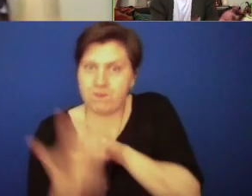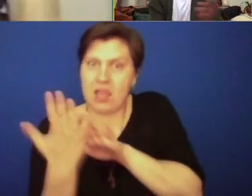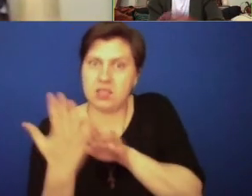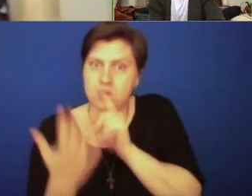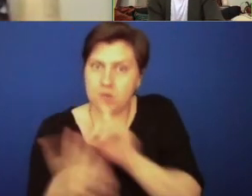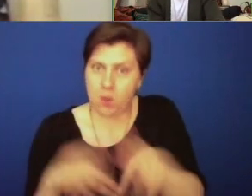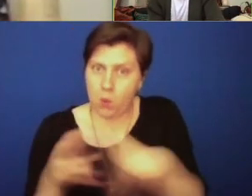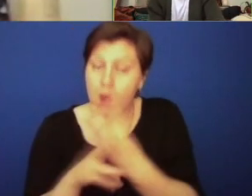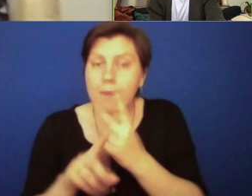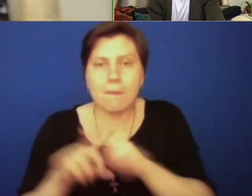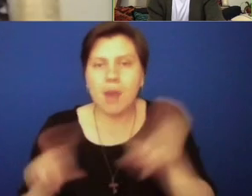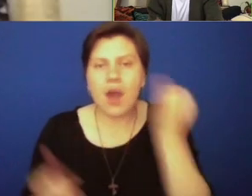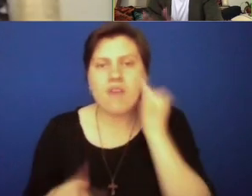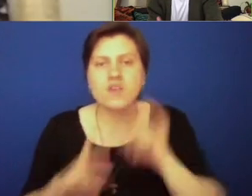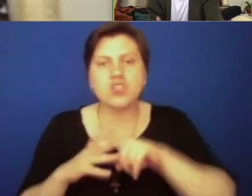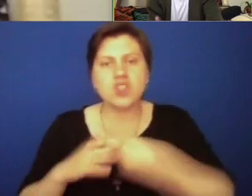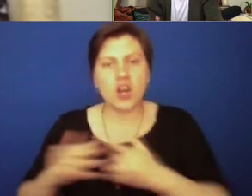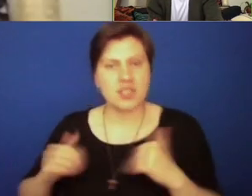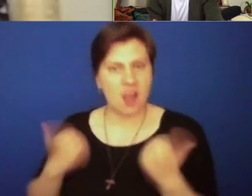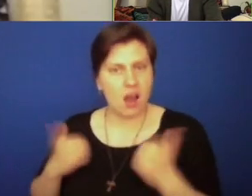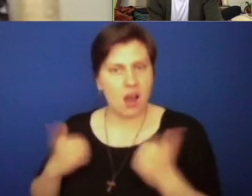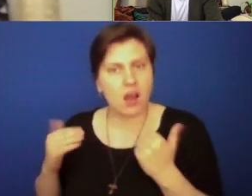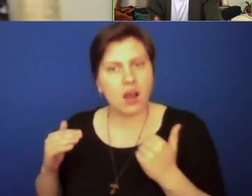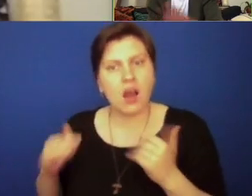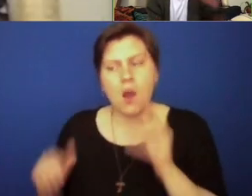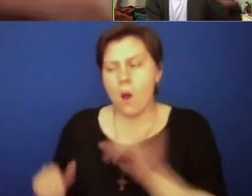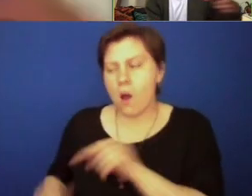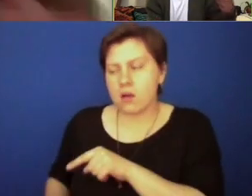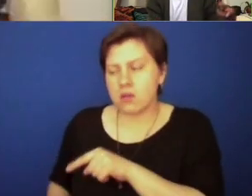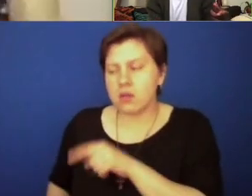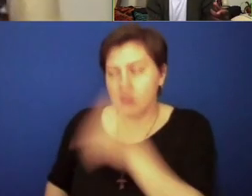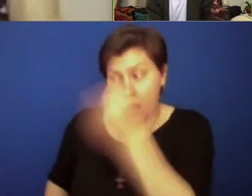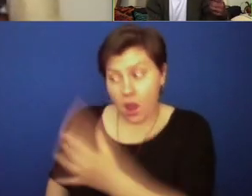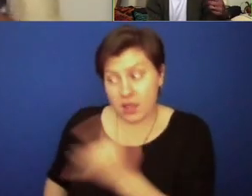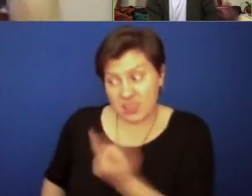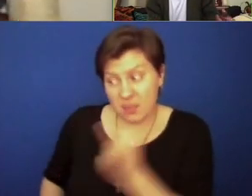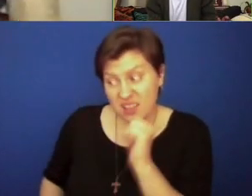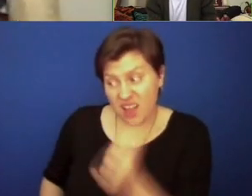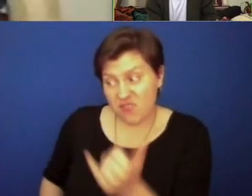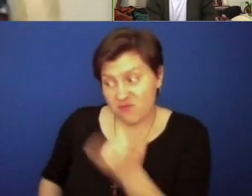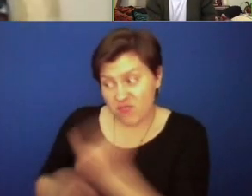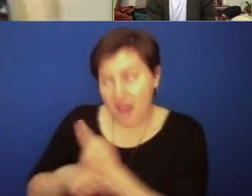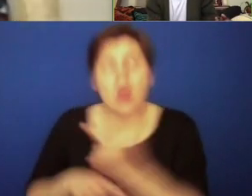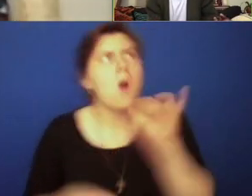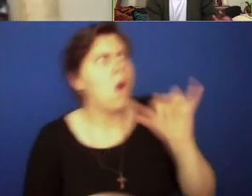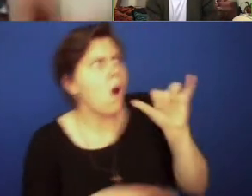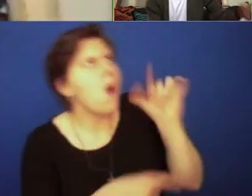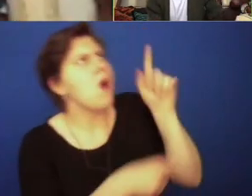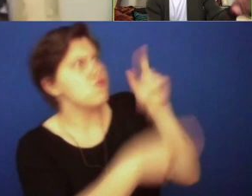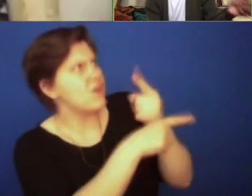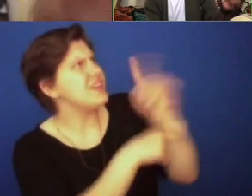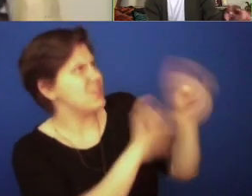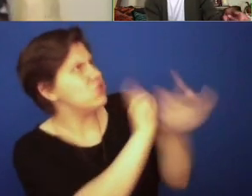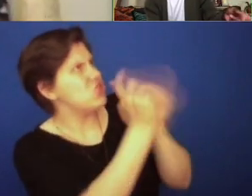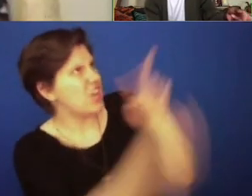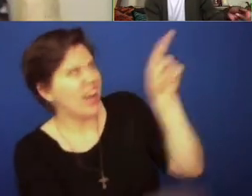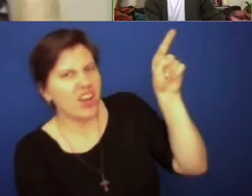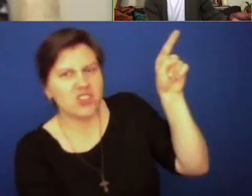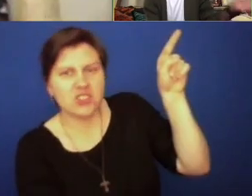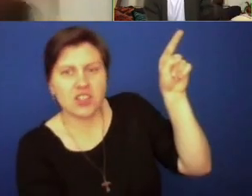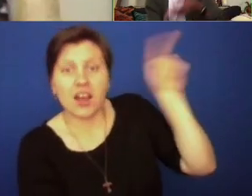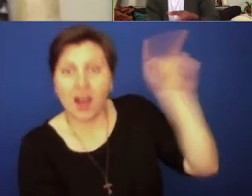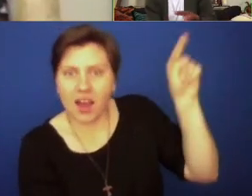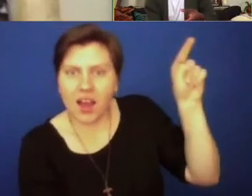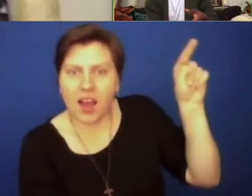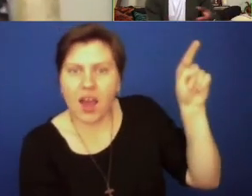early enough for our kids to have the agency and that sensitivity to know that something isn't right here, we should probably do something about it. They're going to be the ones that